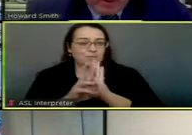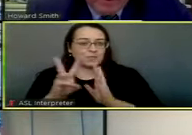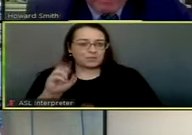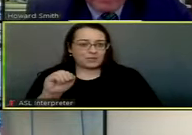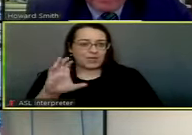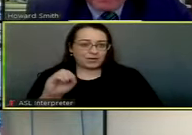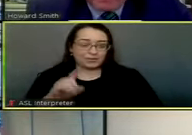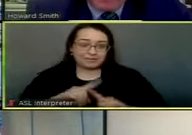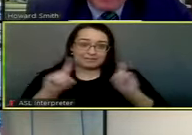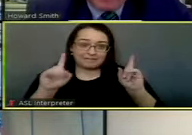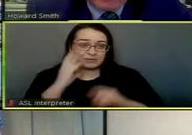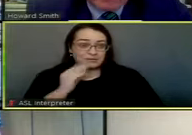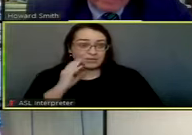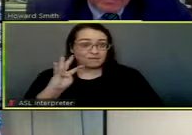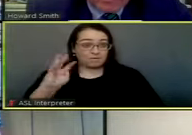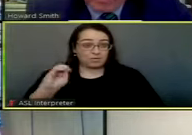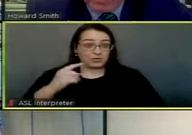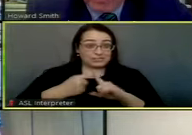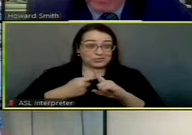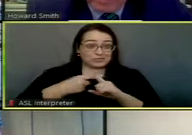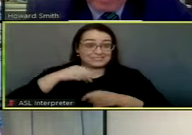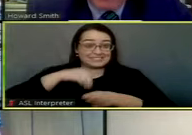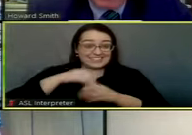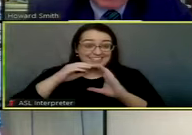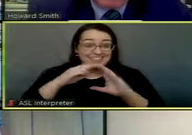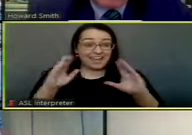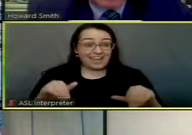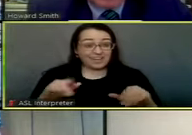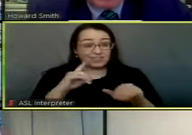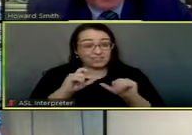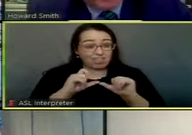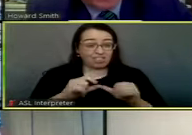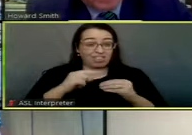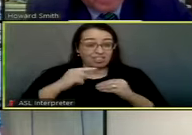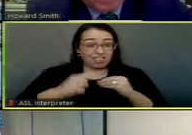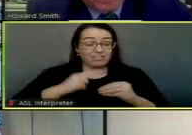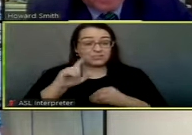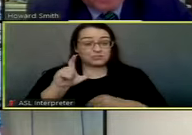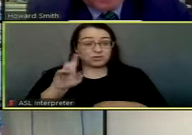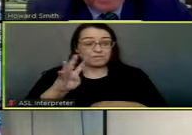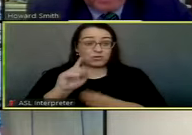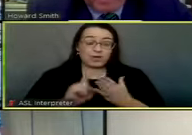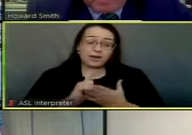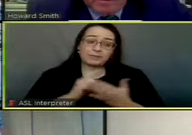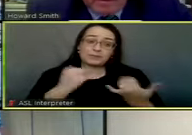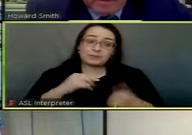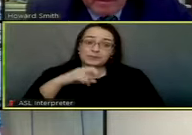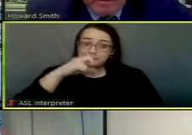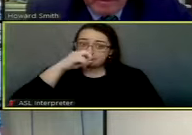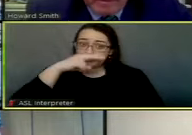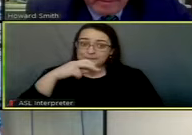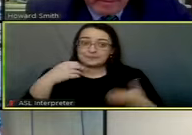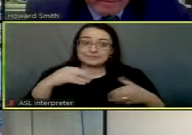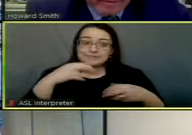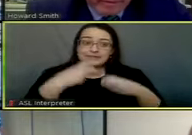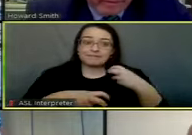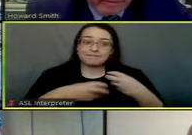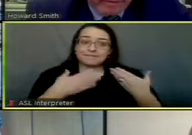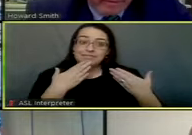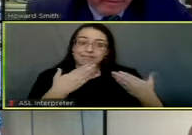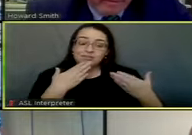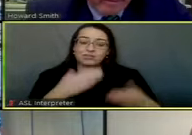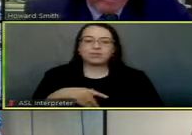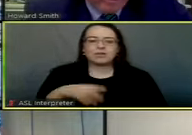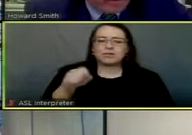When it's 40 degrees in the house for over 24 hours, that gets pretty tough. Thank you. Yeah, definitely.